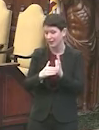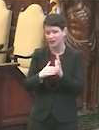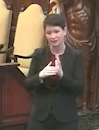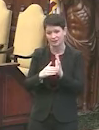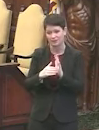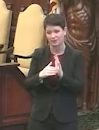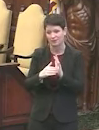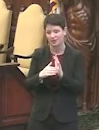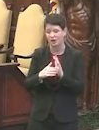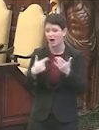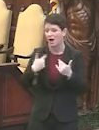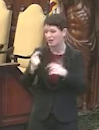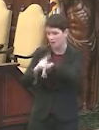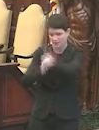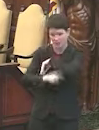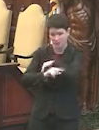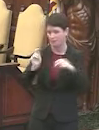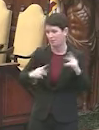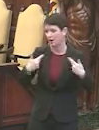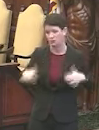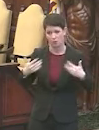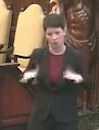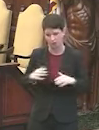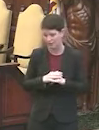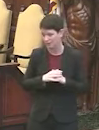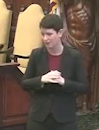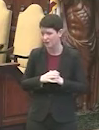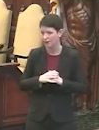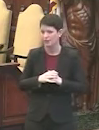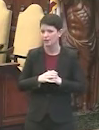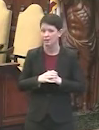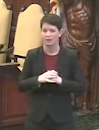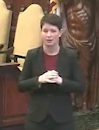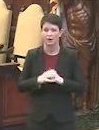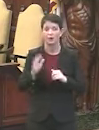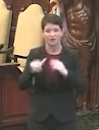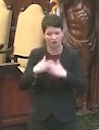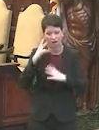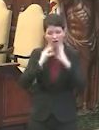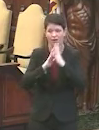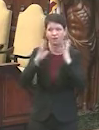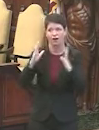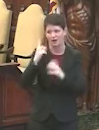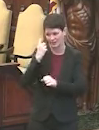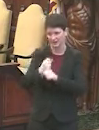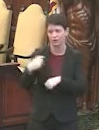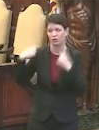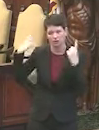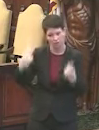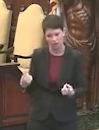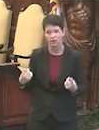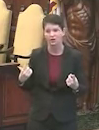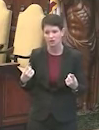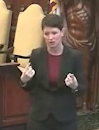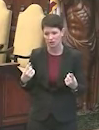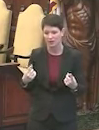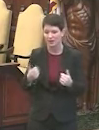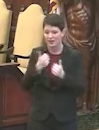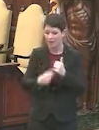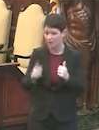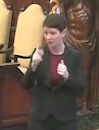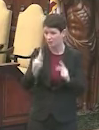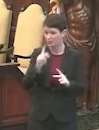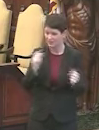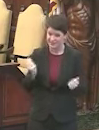want to do this in a punitive way. We've all been through a lot in the last year. And everybody's